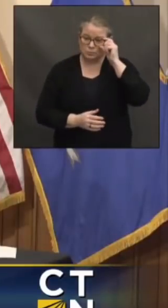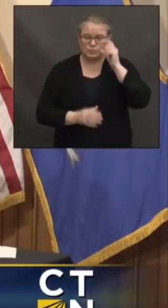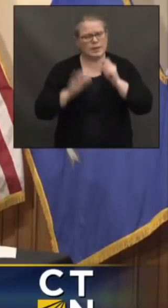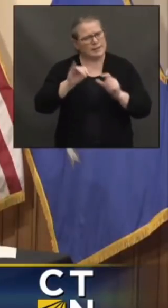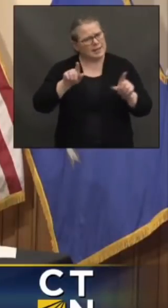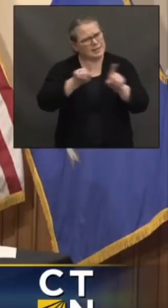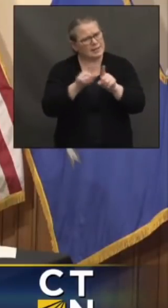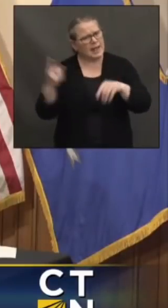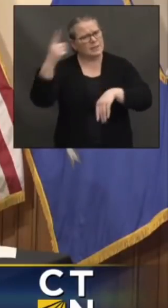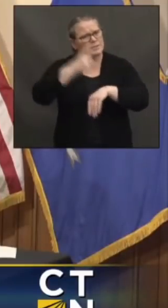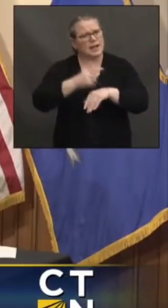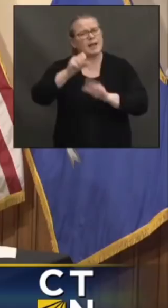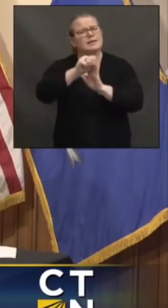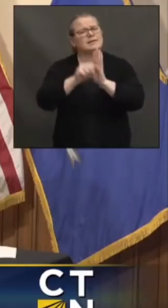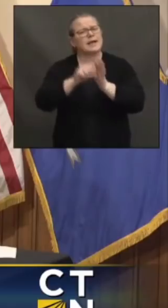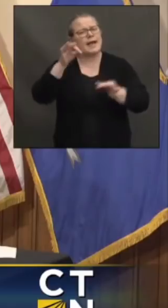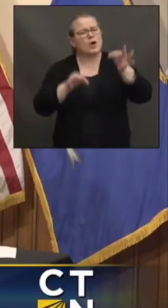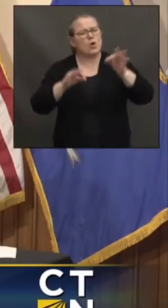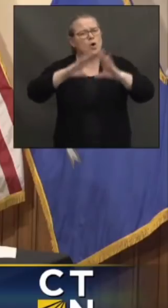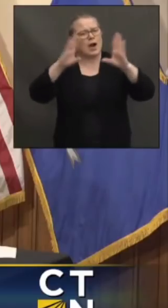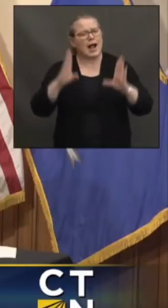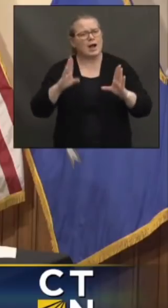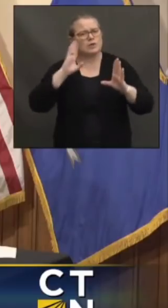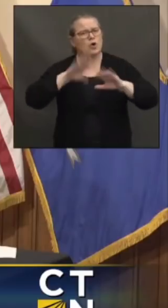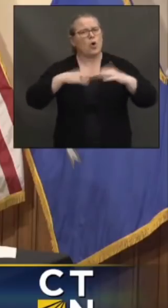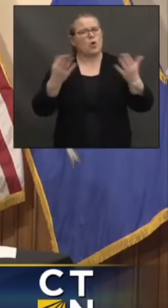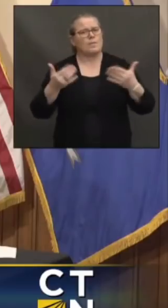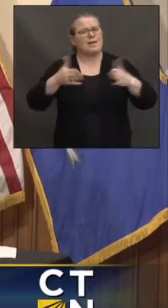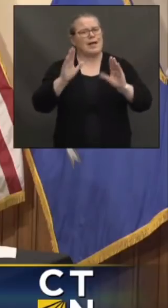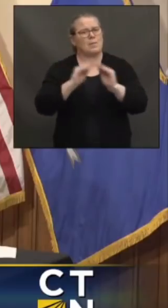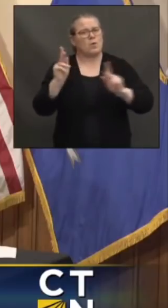be open to a bigger capacity as well?